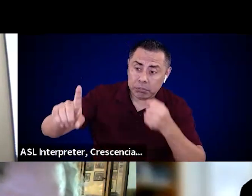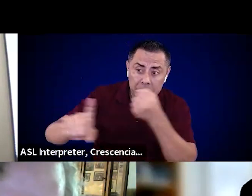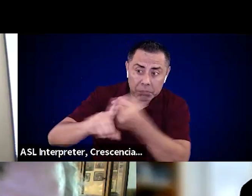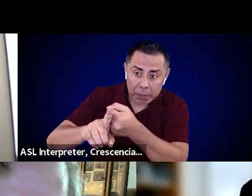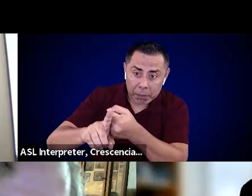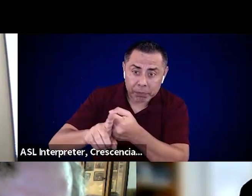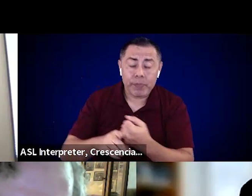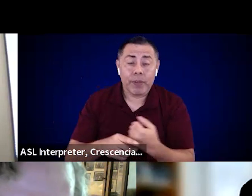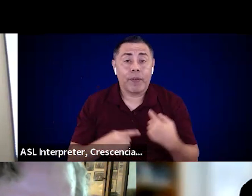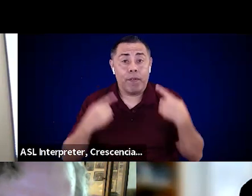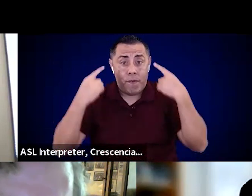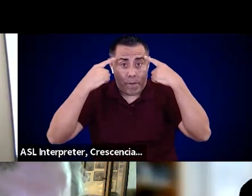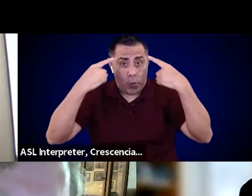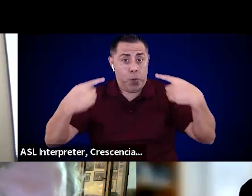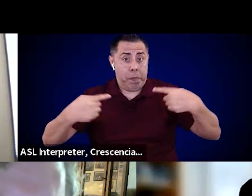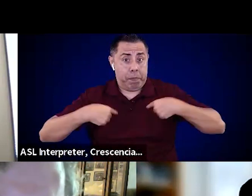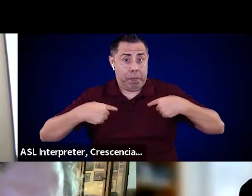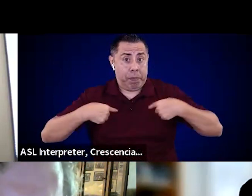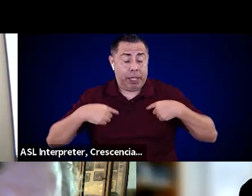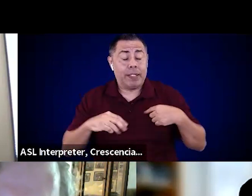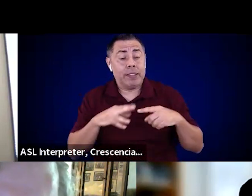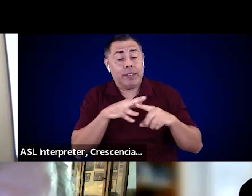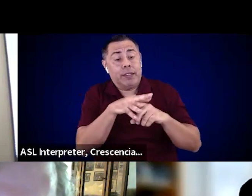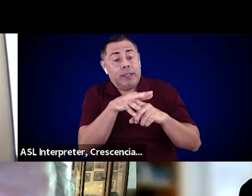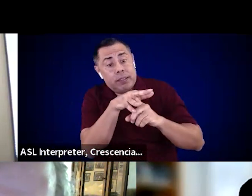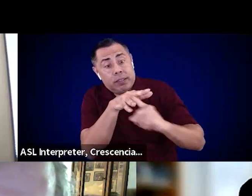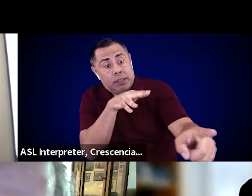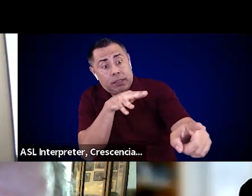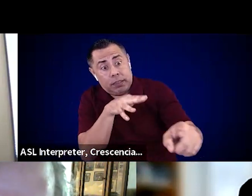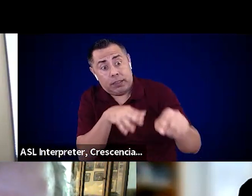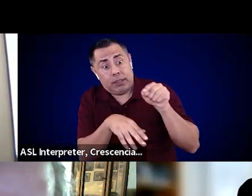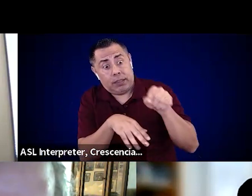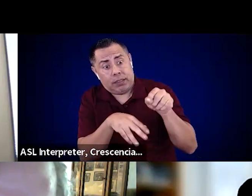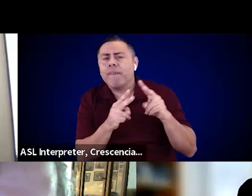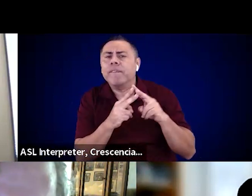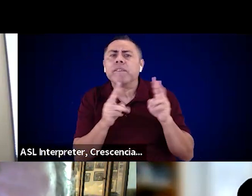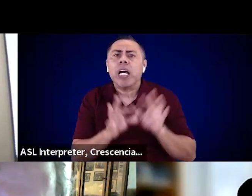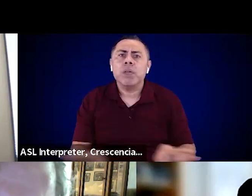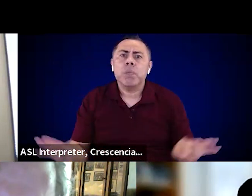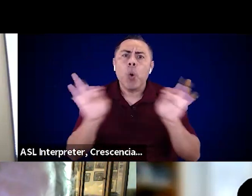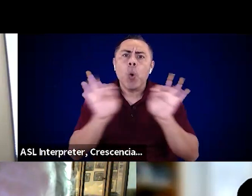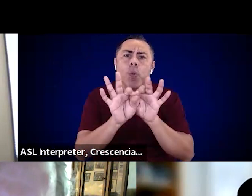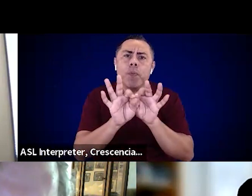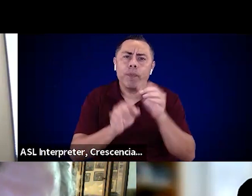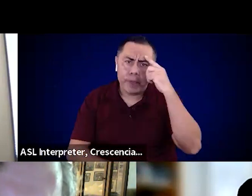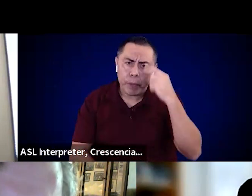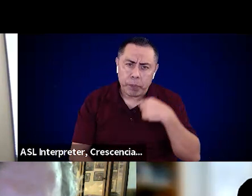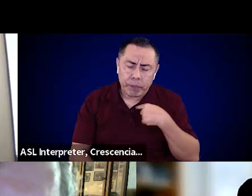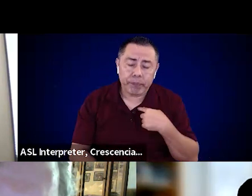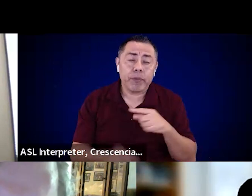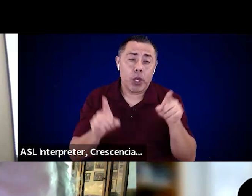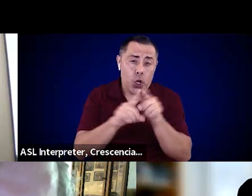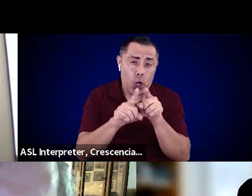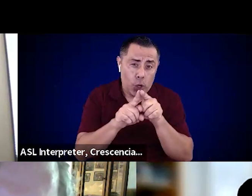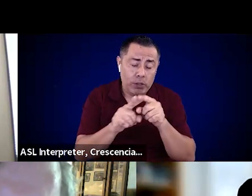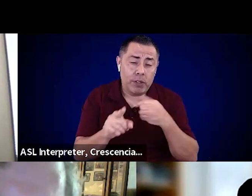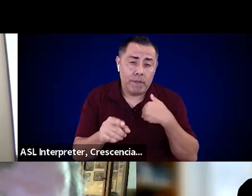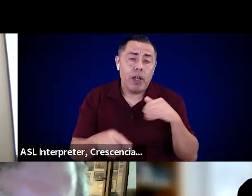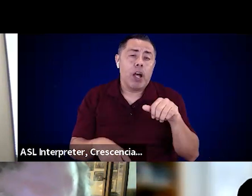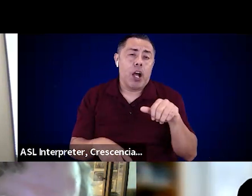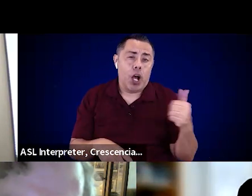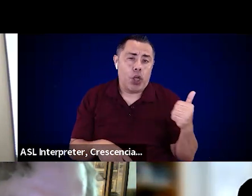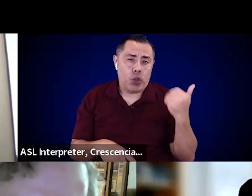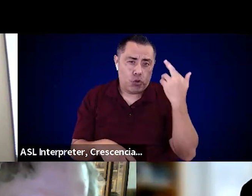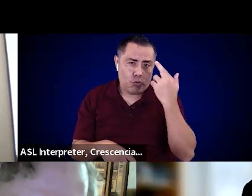evacuation is of course extremely important. Moreover, the reason I'm going to focus on evacuation as we go on